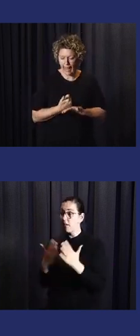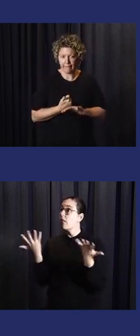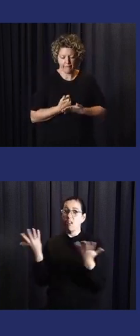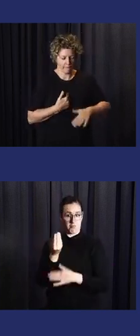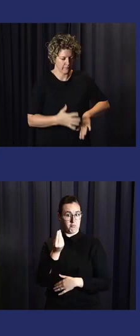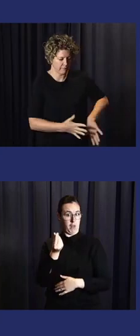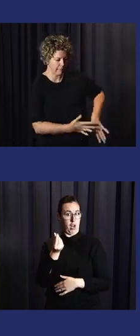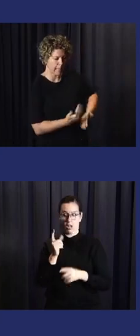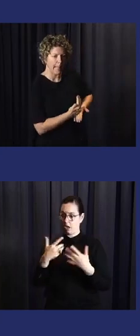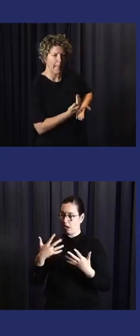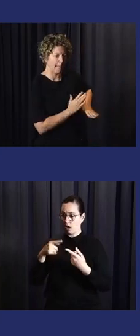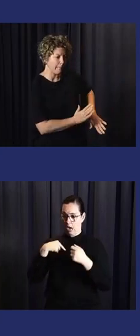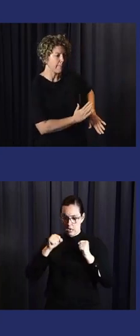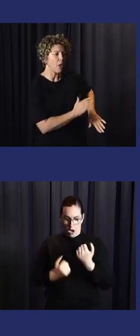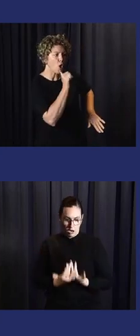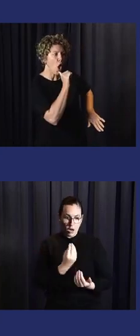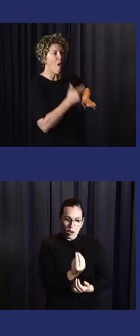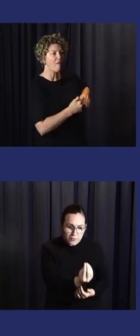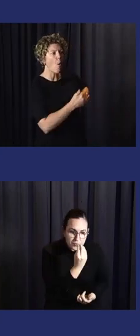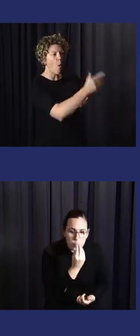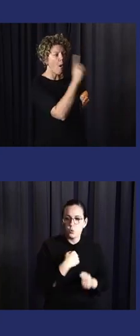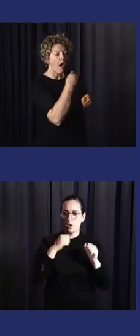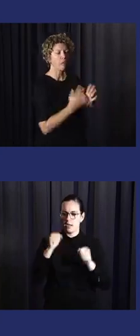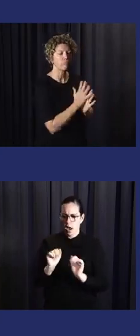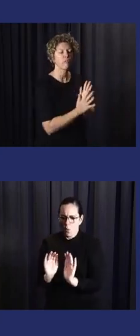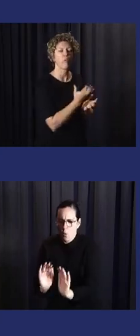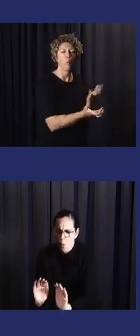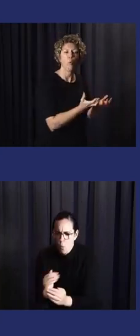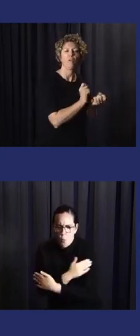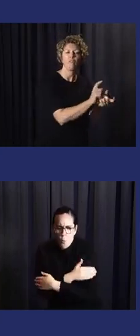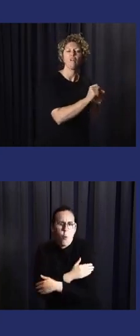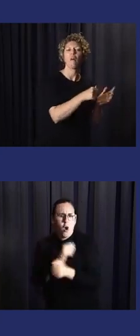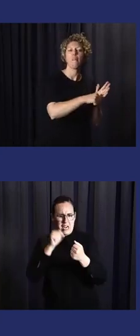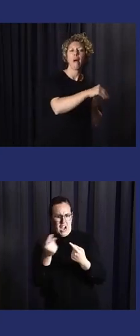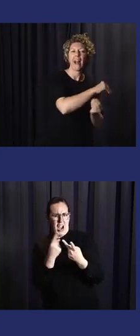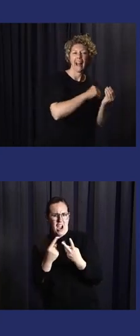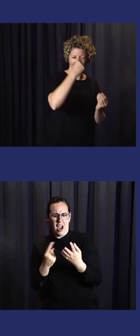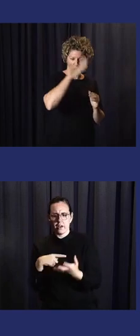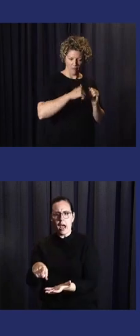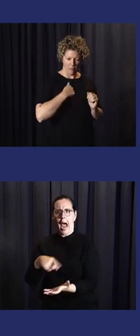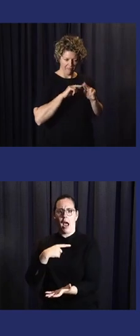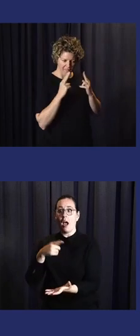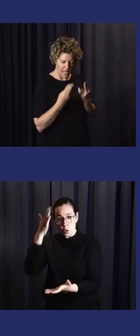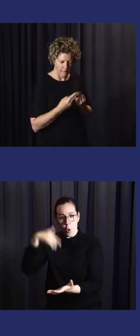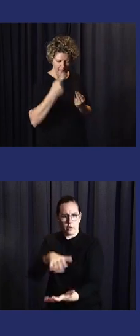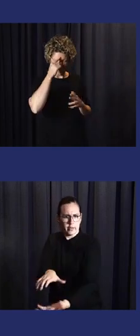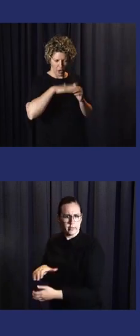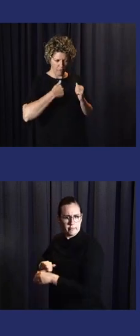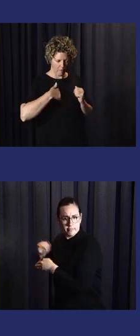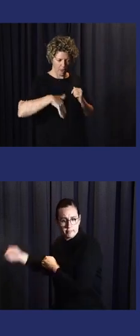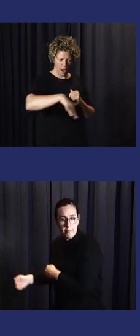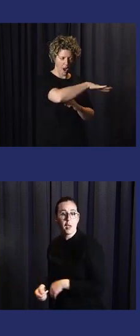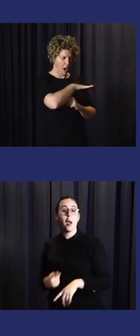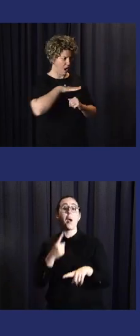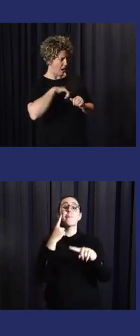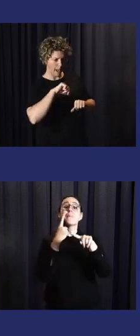for women. So, that's one. The other thing that we're seeing now is when women do have the access to information, they're obviously